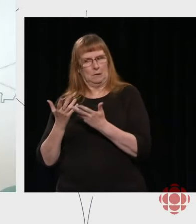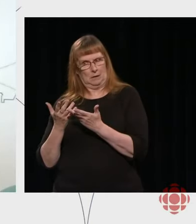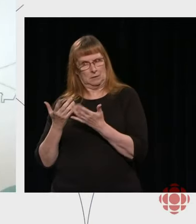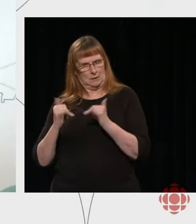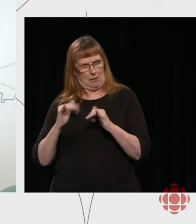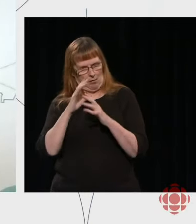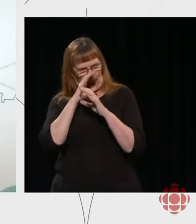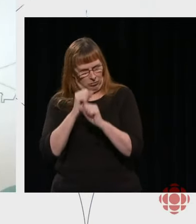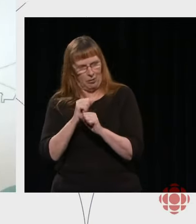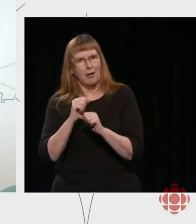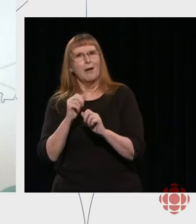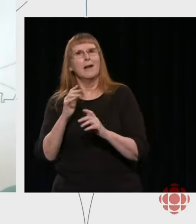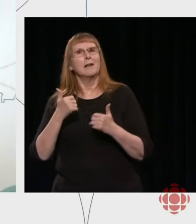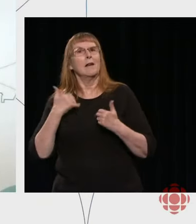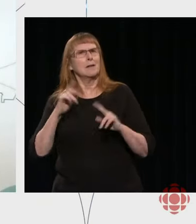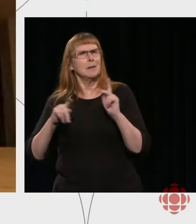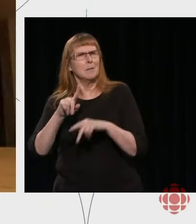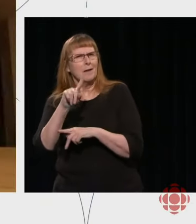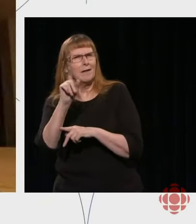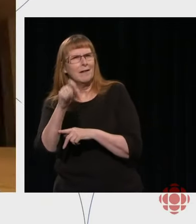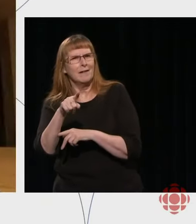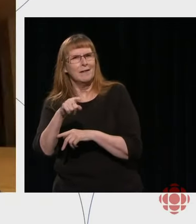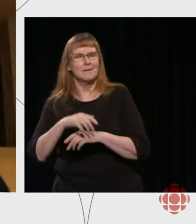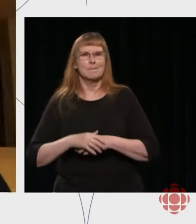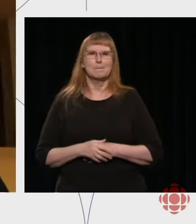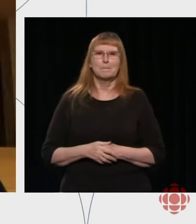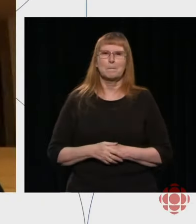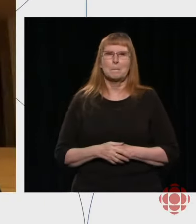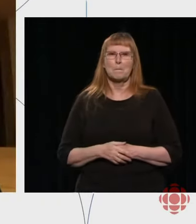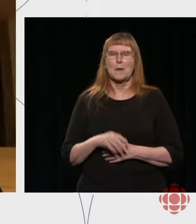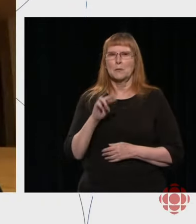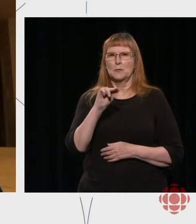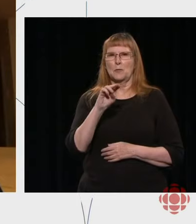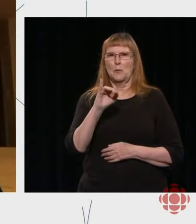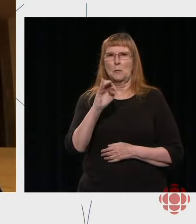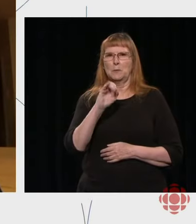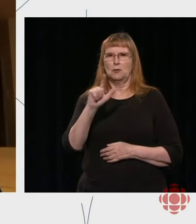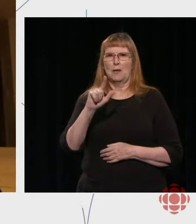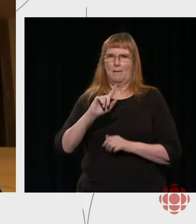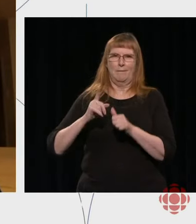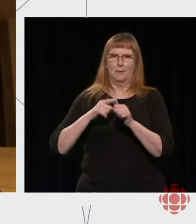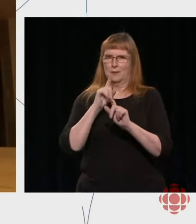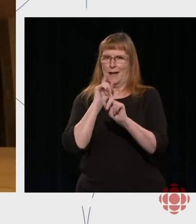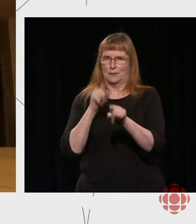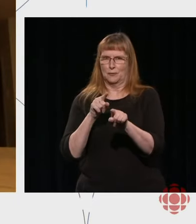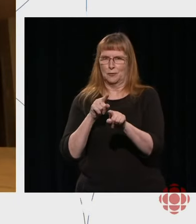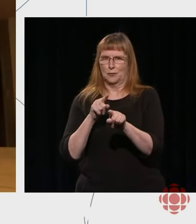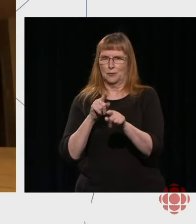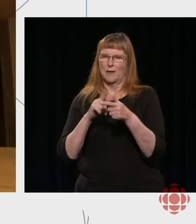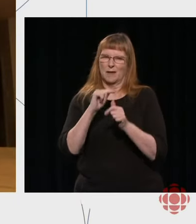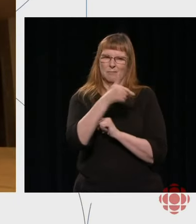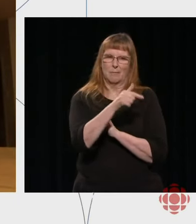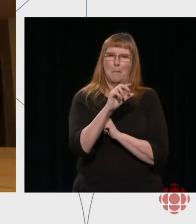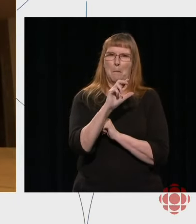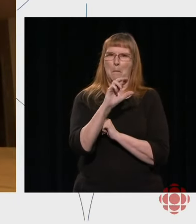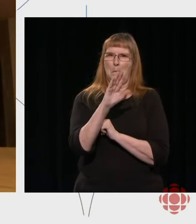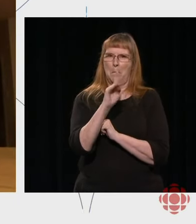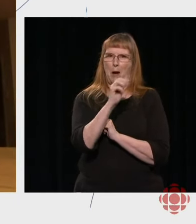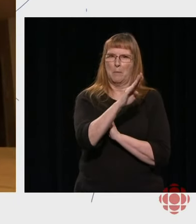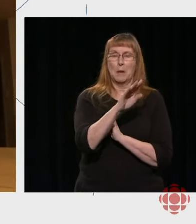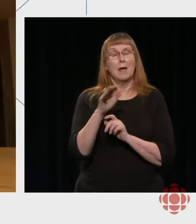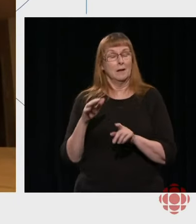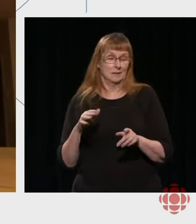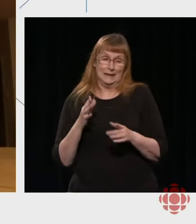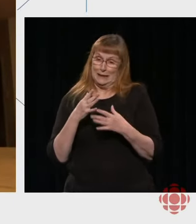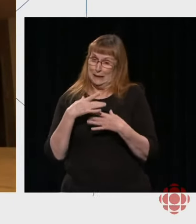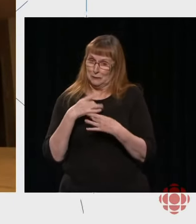Williams. Thank you. That's an interesting question. Because we often say that without a public, there's